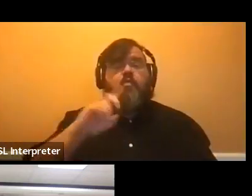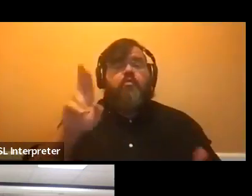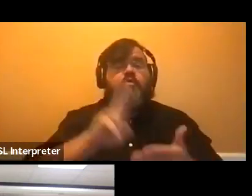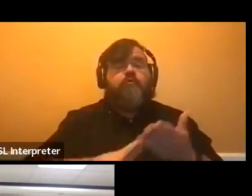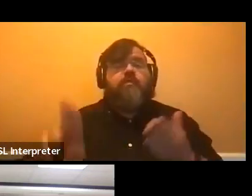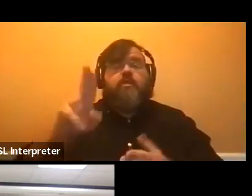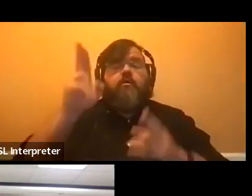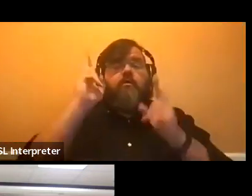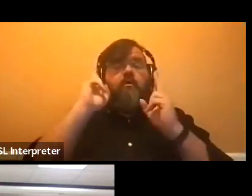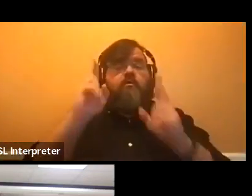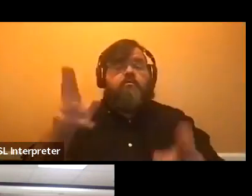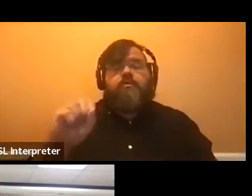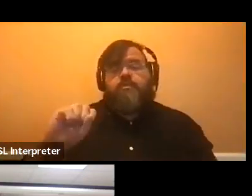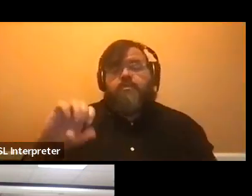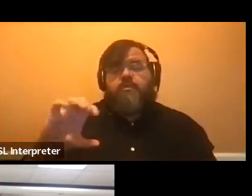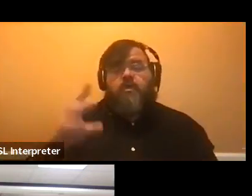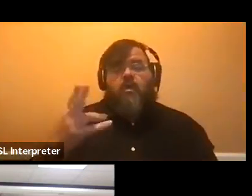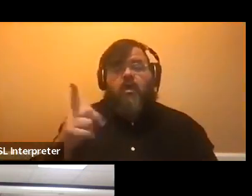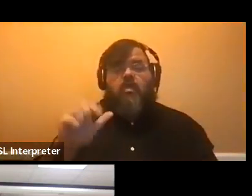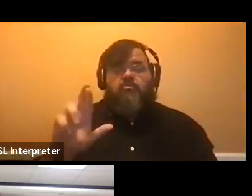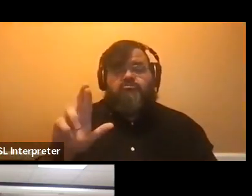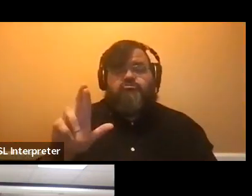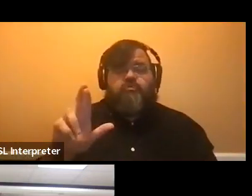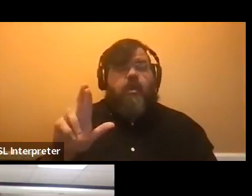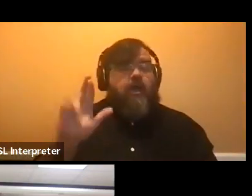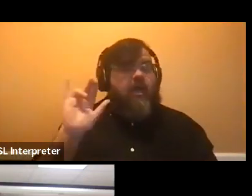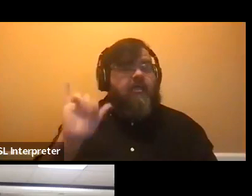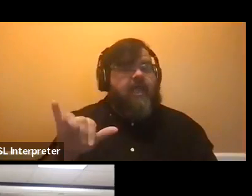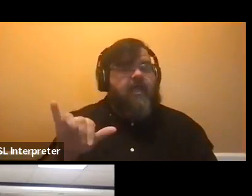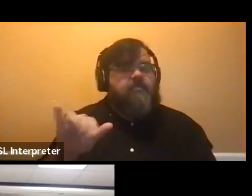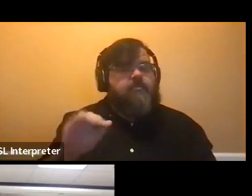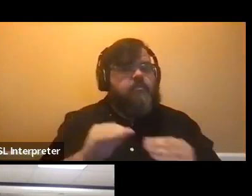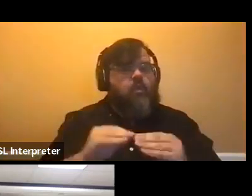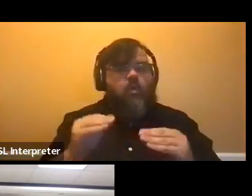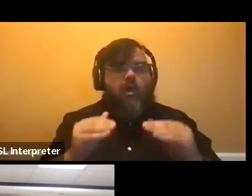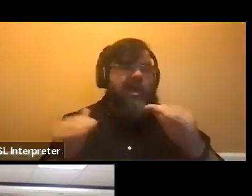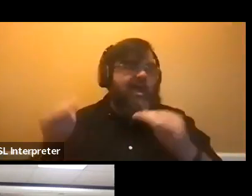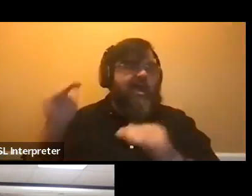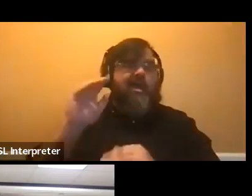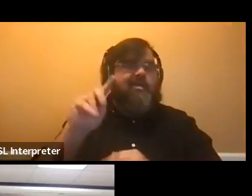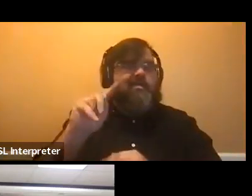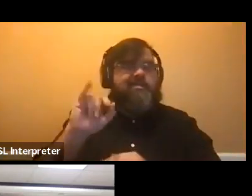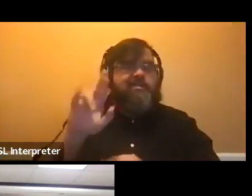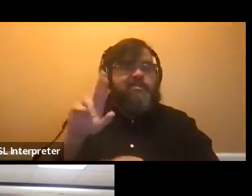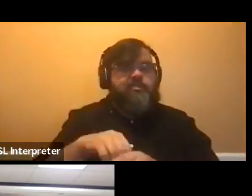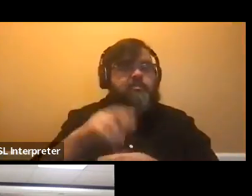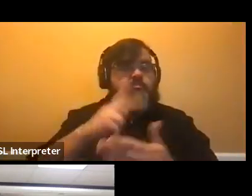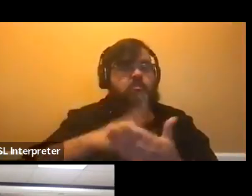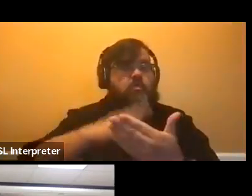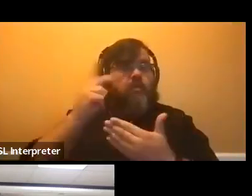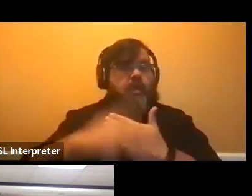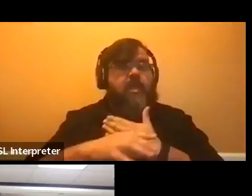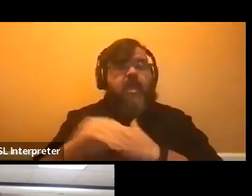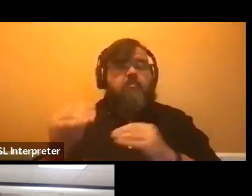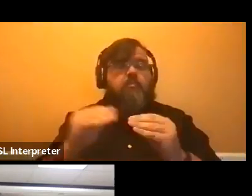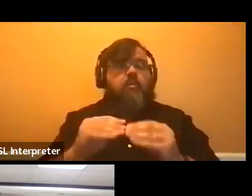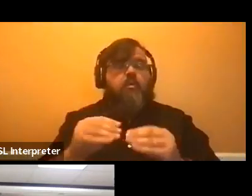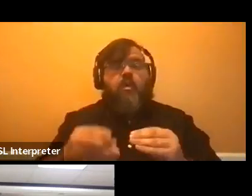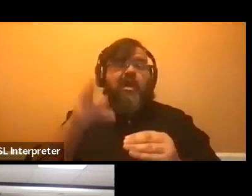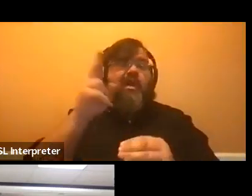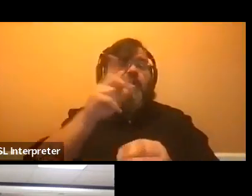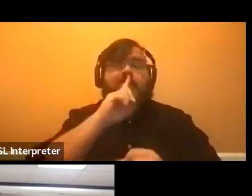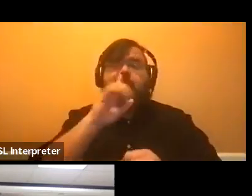scholars, which is a higher tier within the program and a higher level of commitment in honors courses.